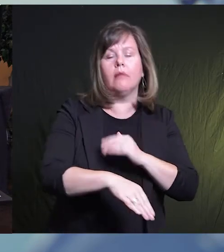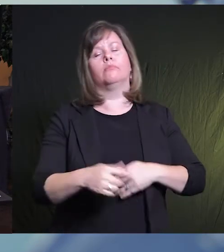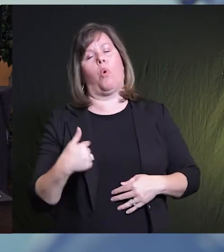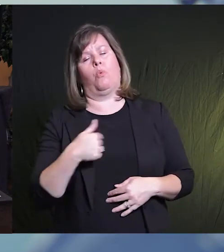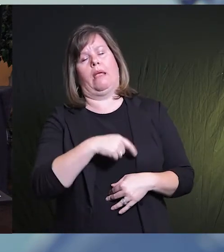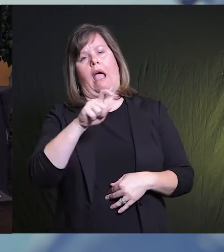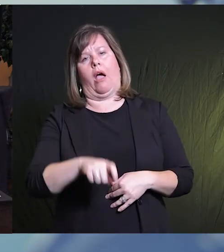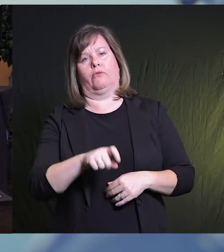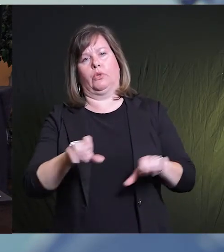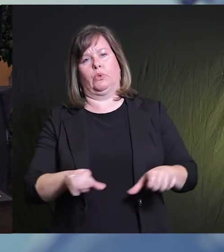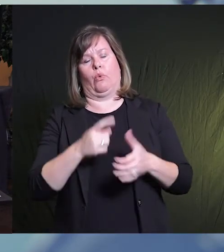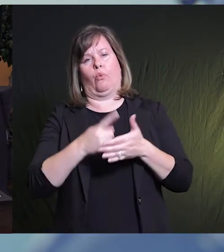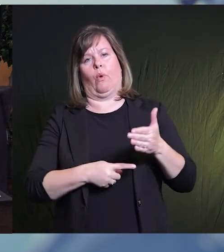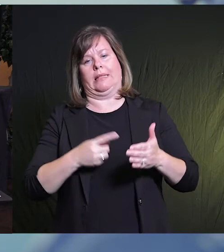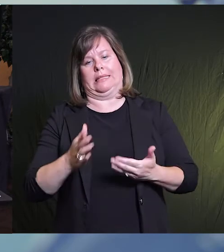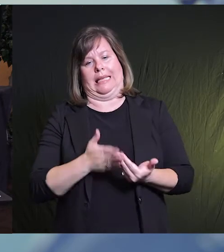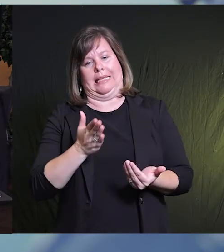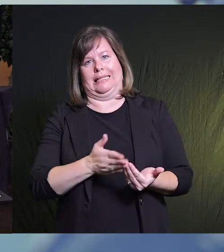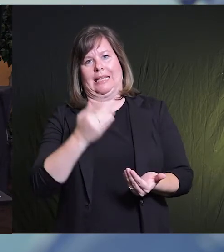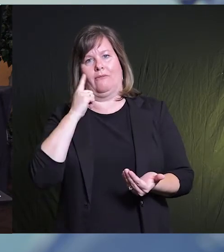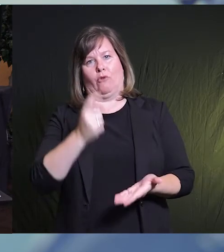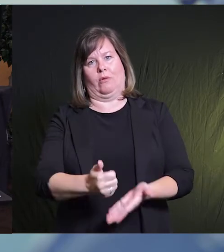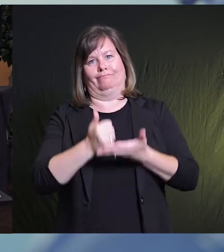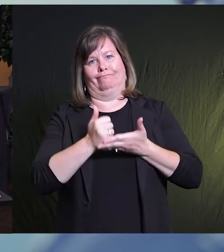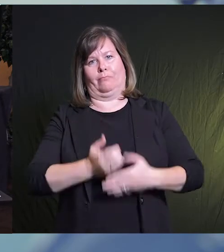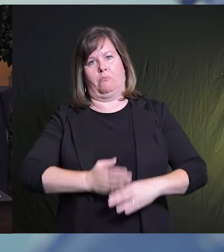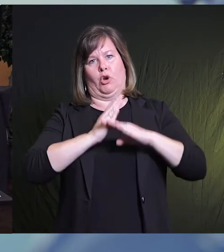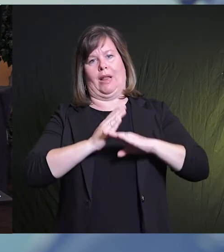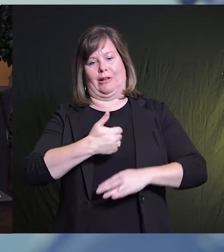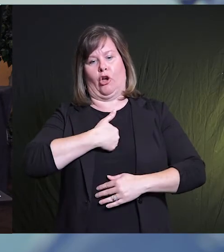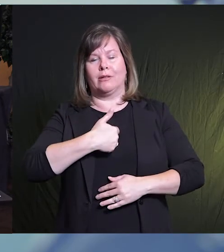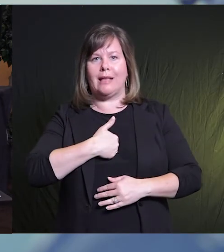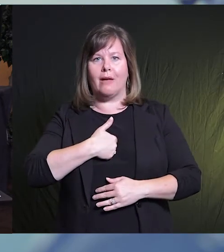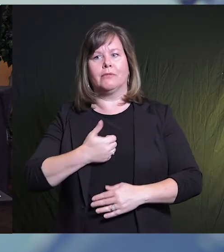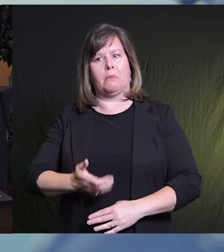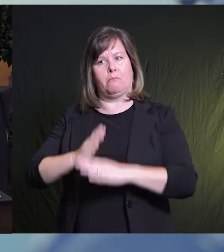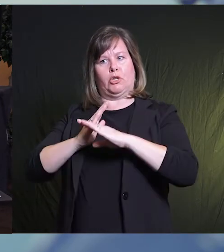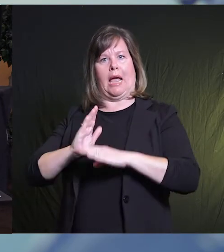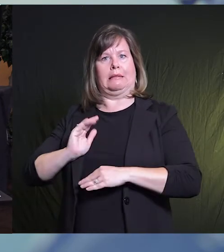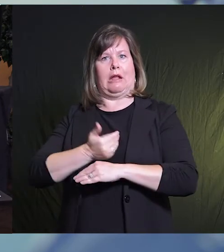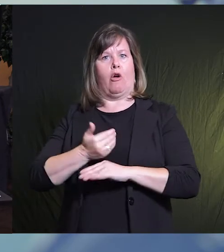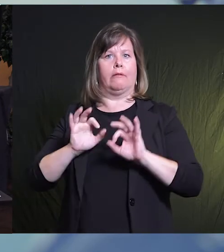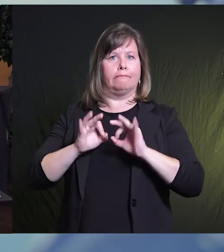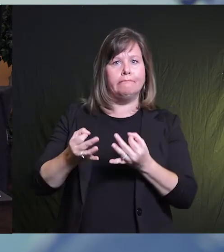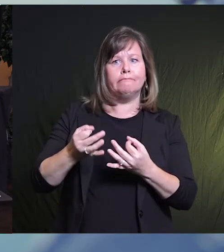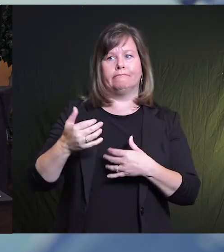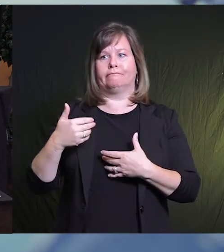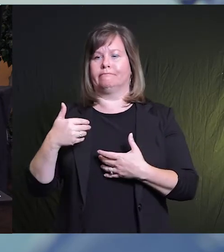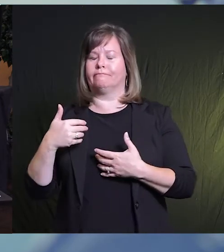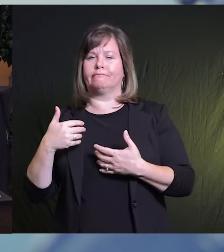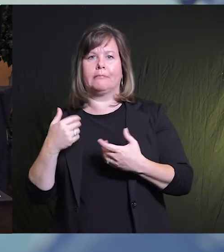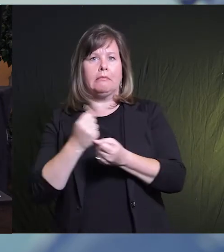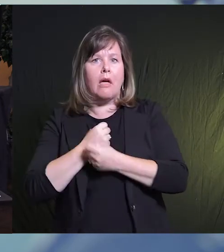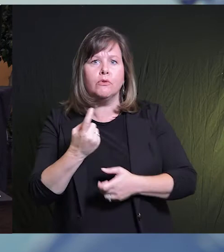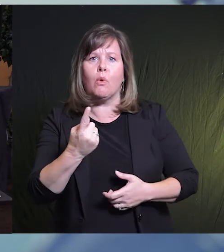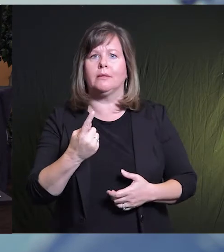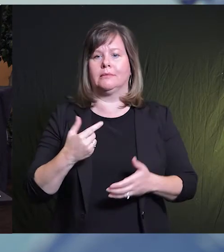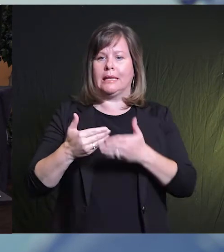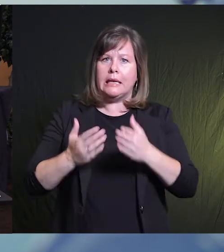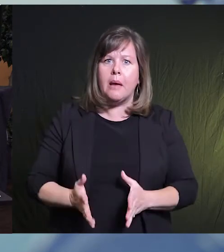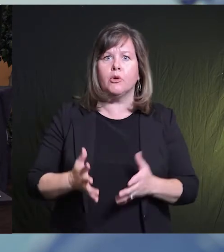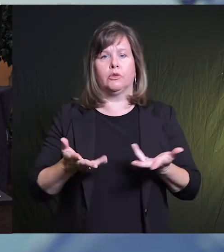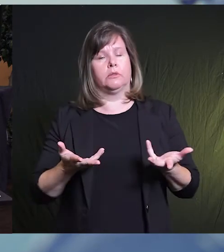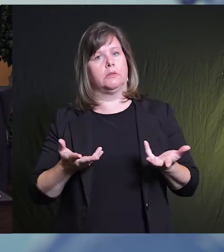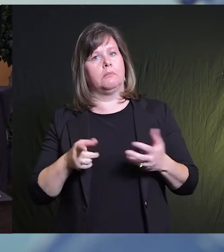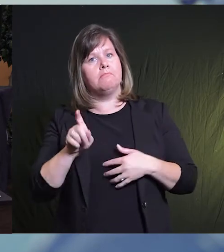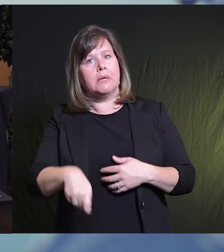things that are out there for us to protect ourselves, our loved ones and our neighbors. Now why do I care? You know